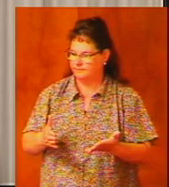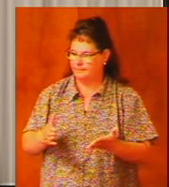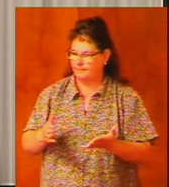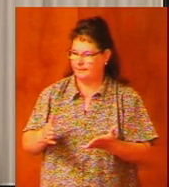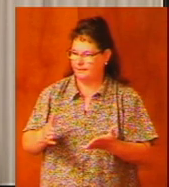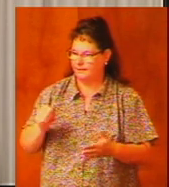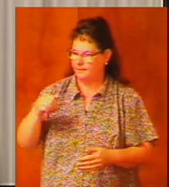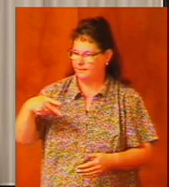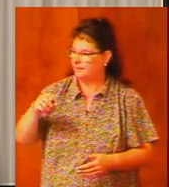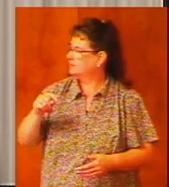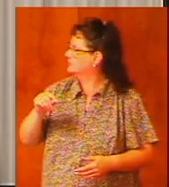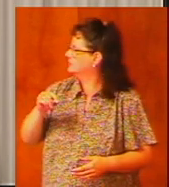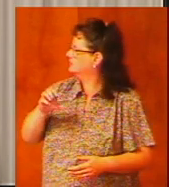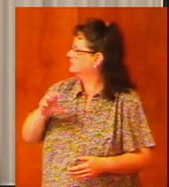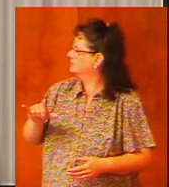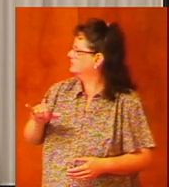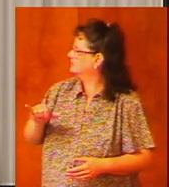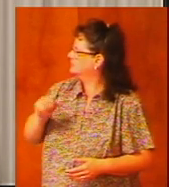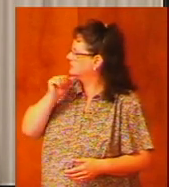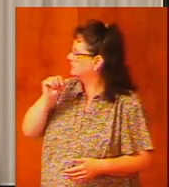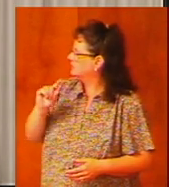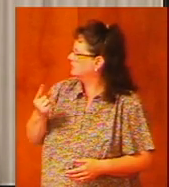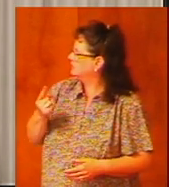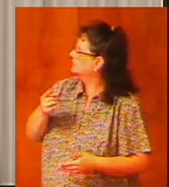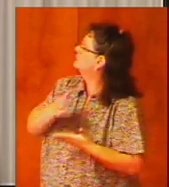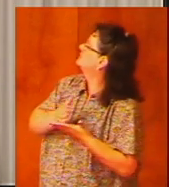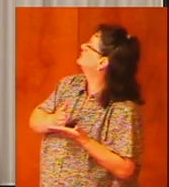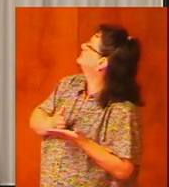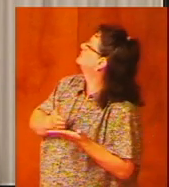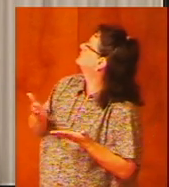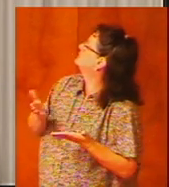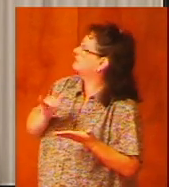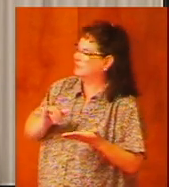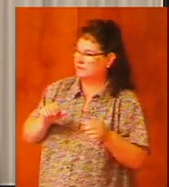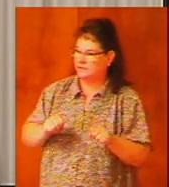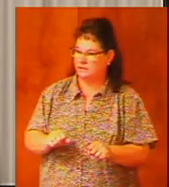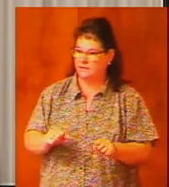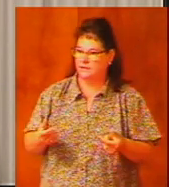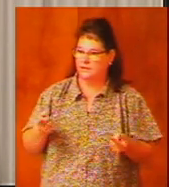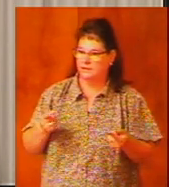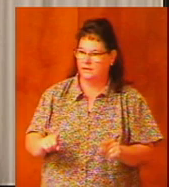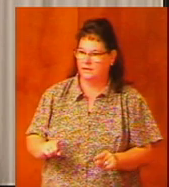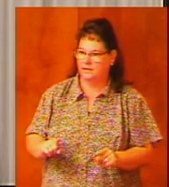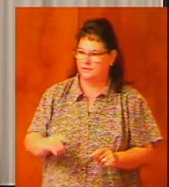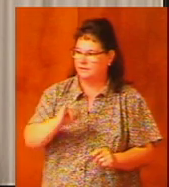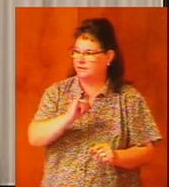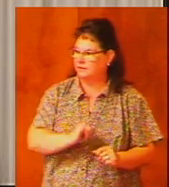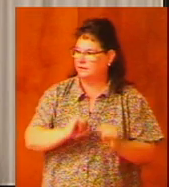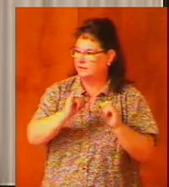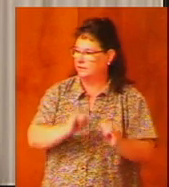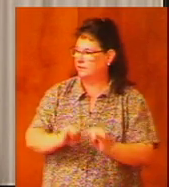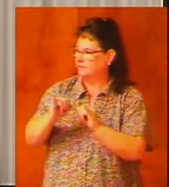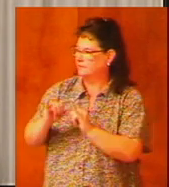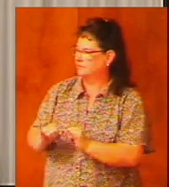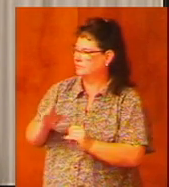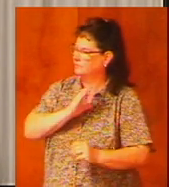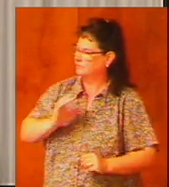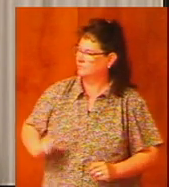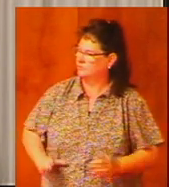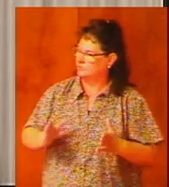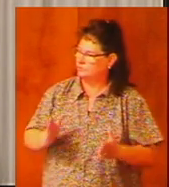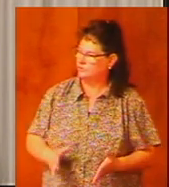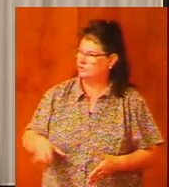apostasy is not just something that can happen to individual Christians here and there.